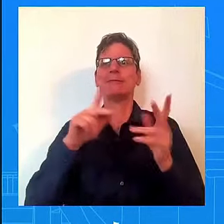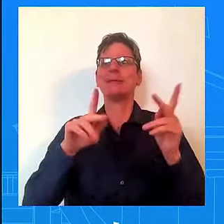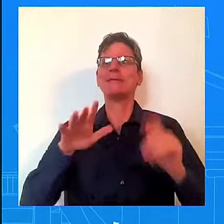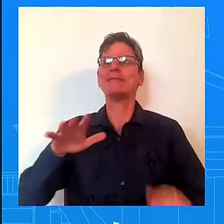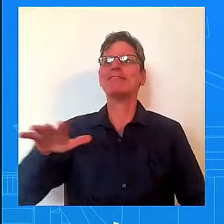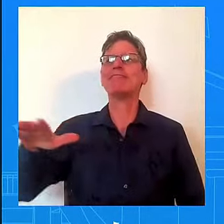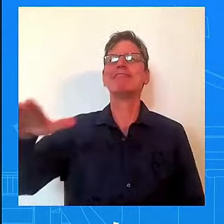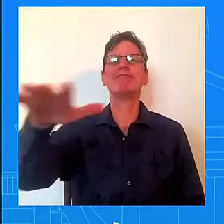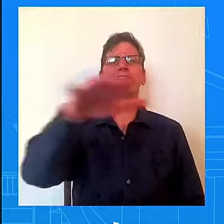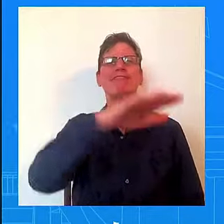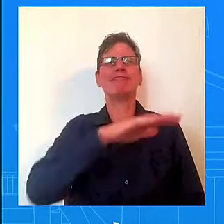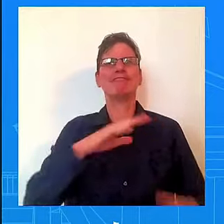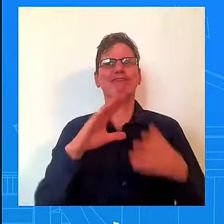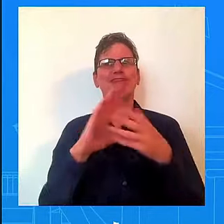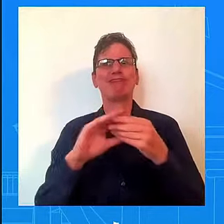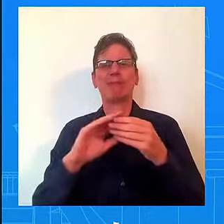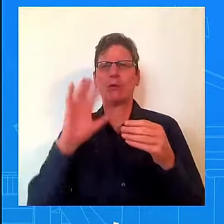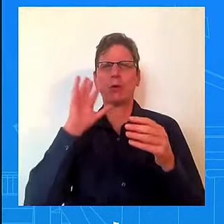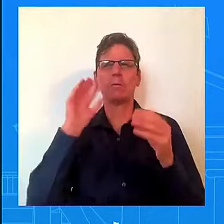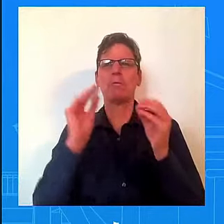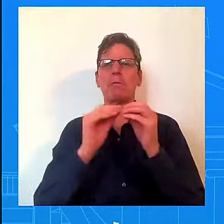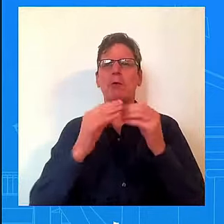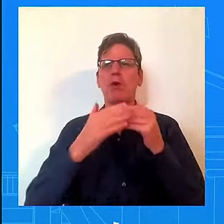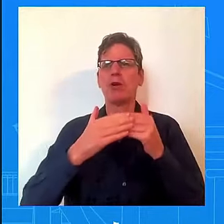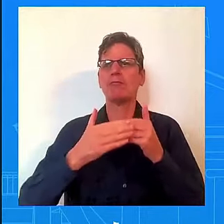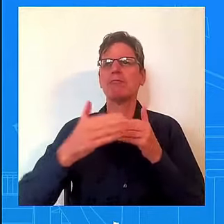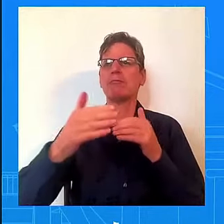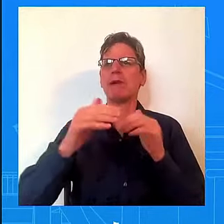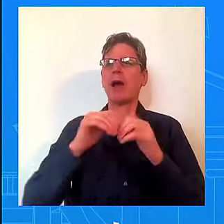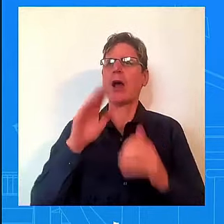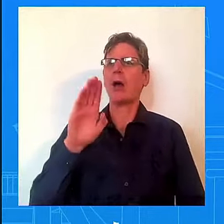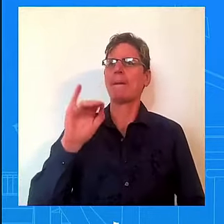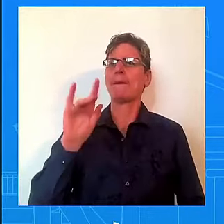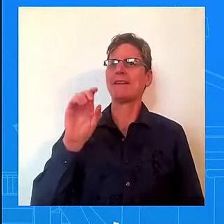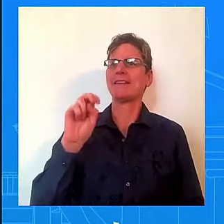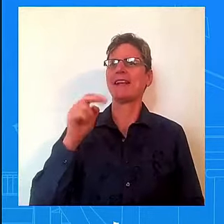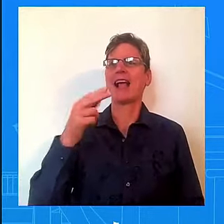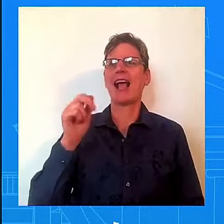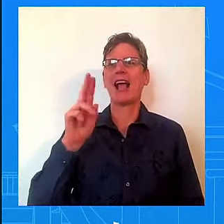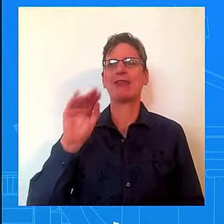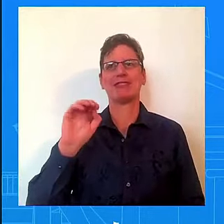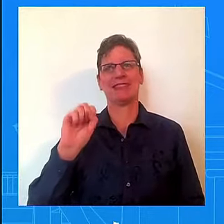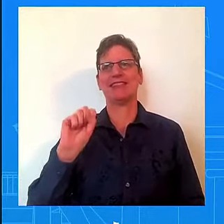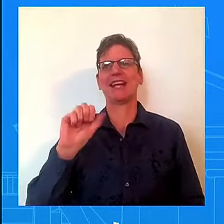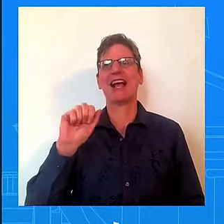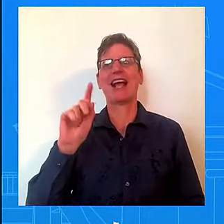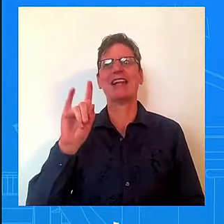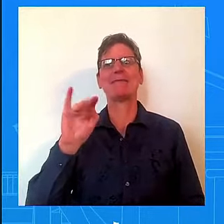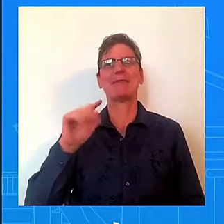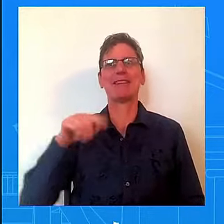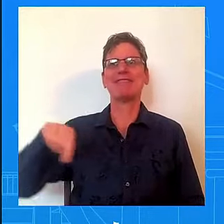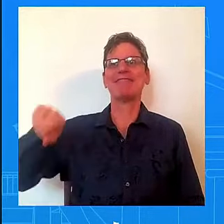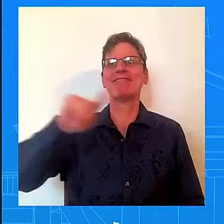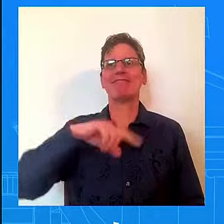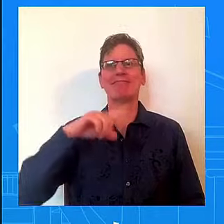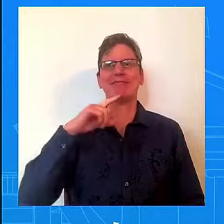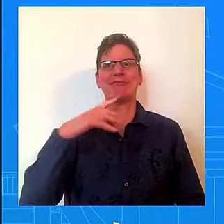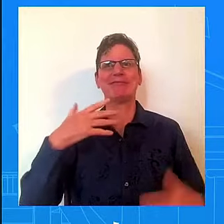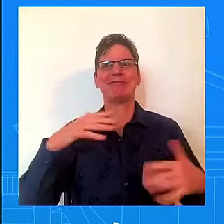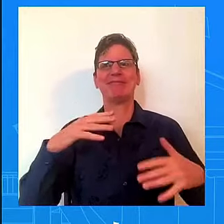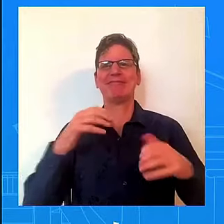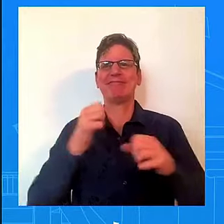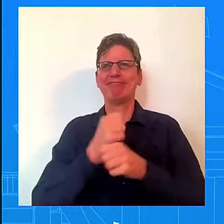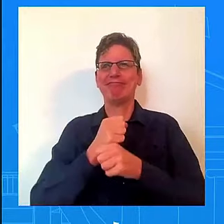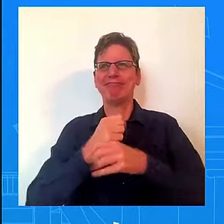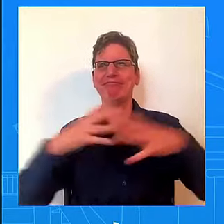agenda is creating jobs and opportunity, strengthening communities, lowering costs, and building a better future for Americans.